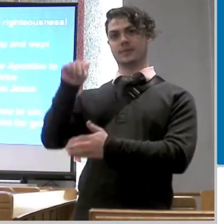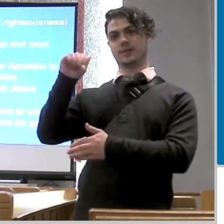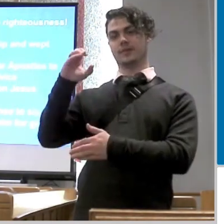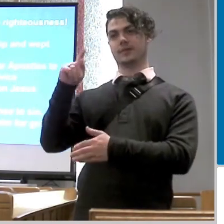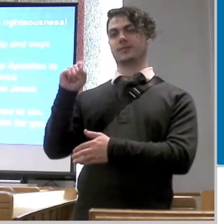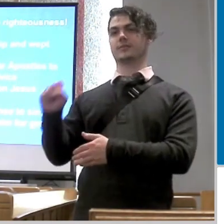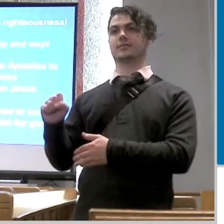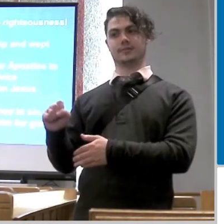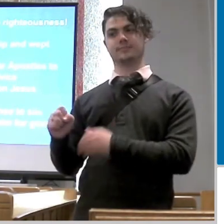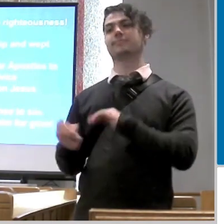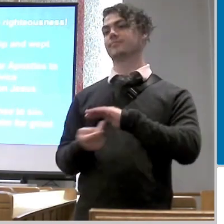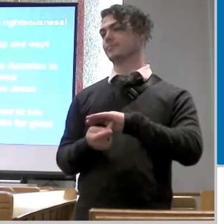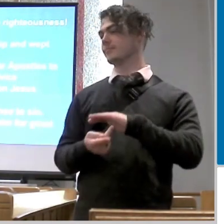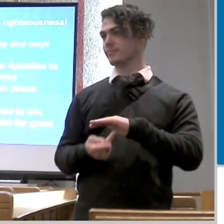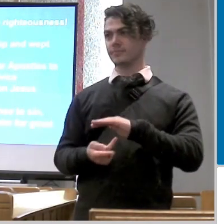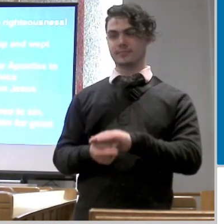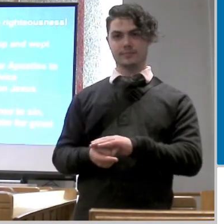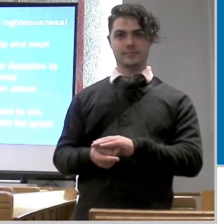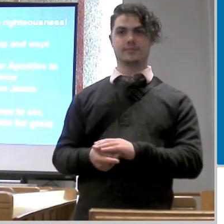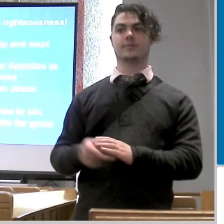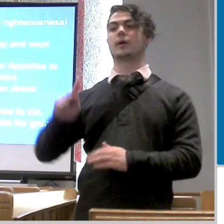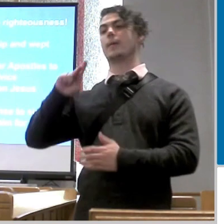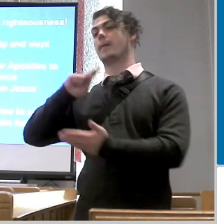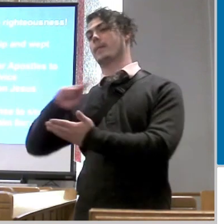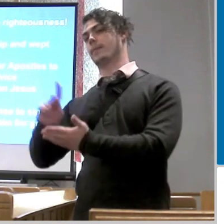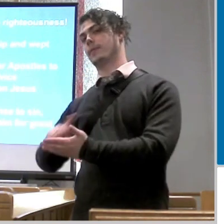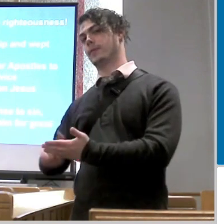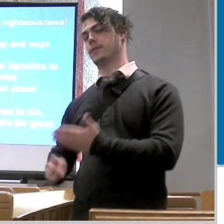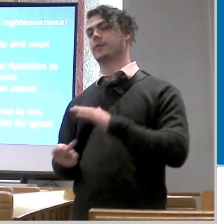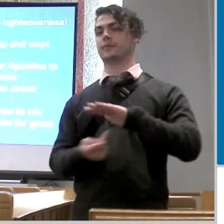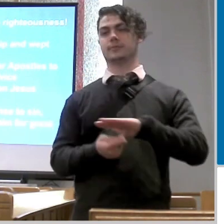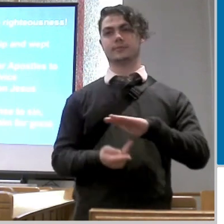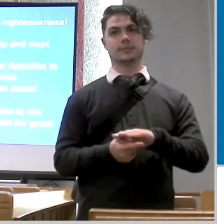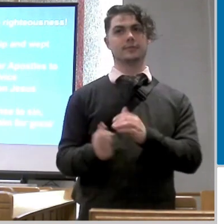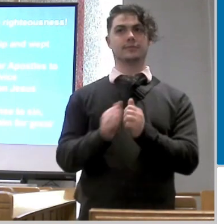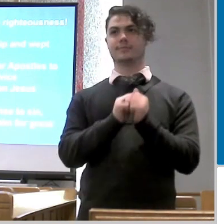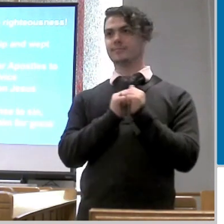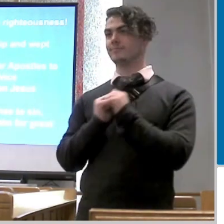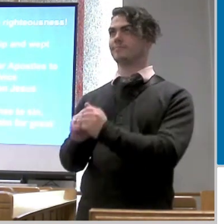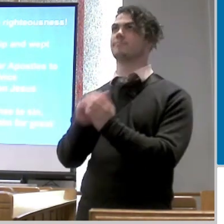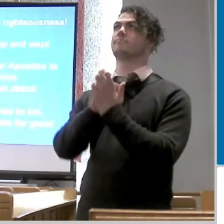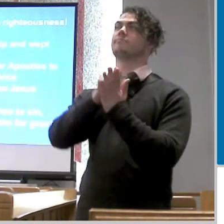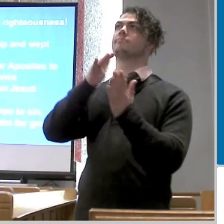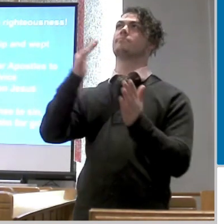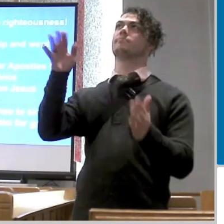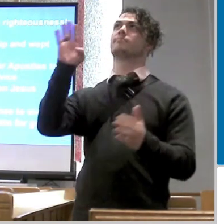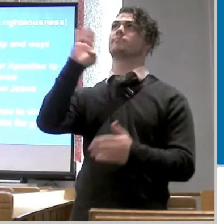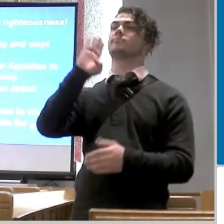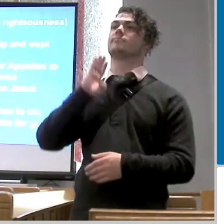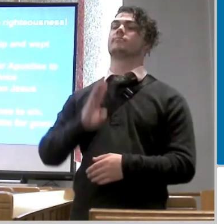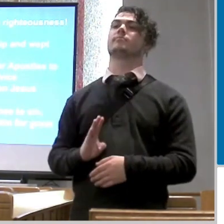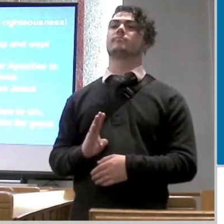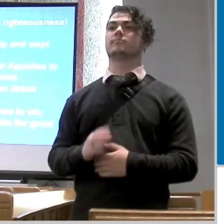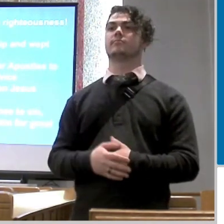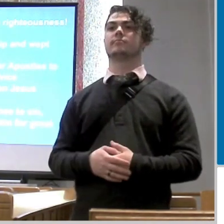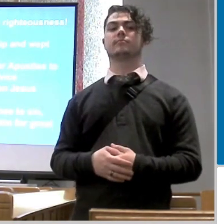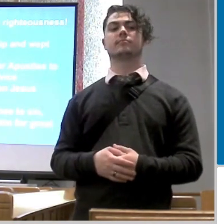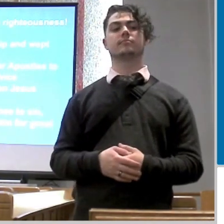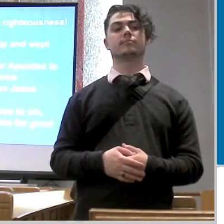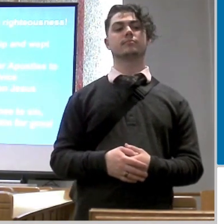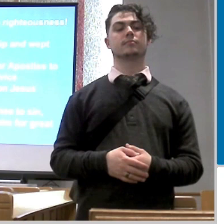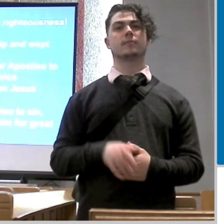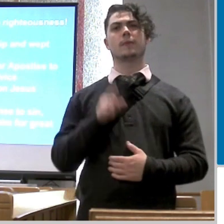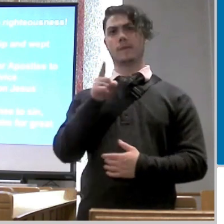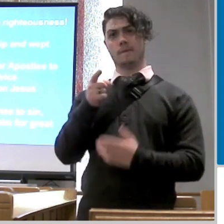right basically peter and paul peter and paul peter and paul and so when you think about your life and you want to know about how to use your